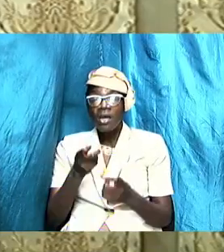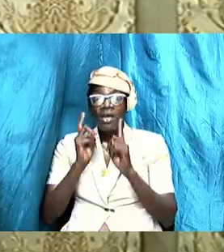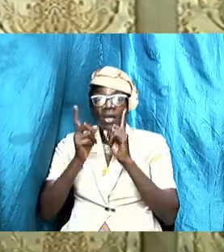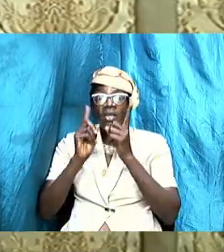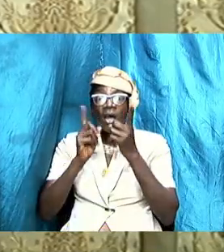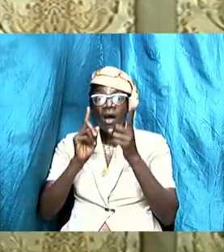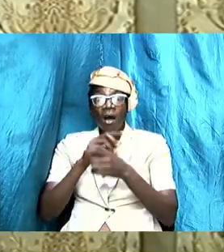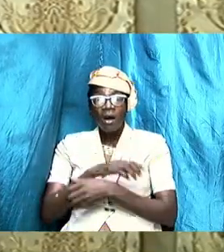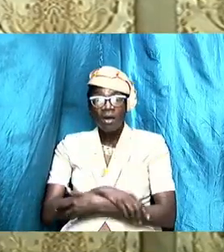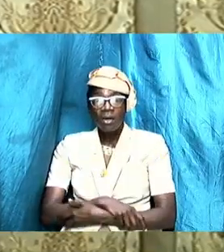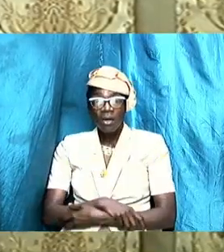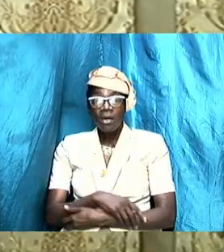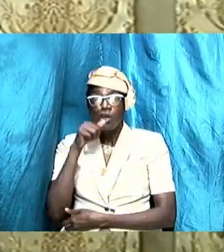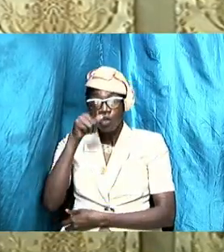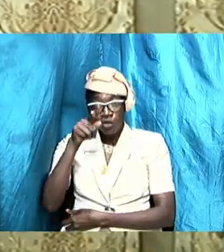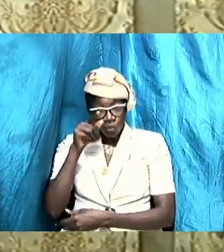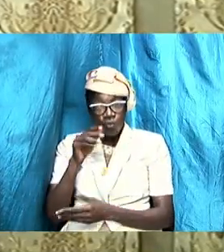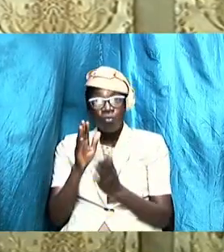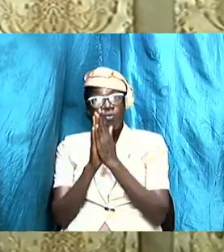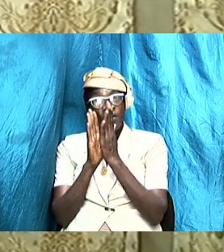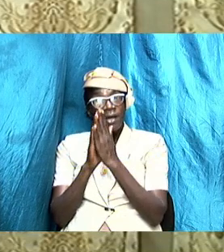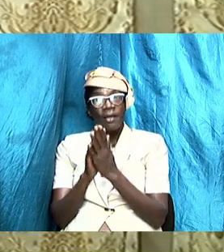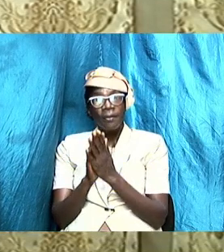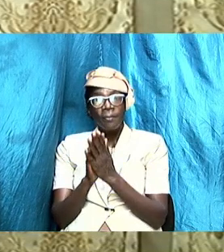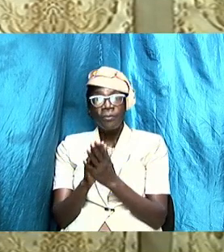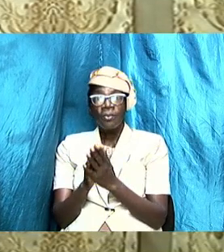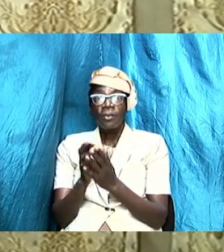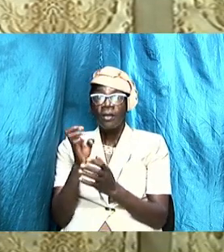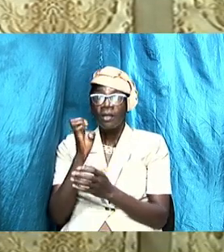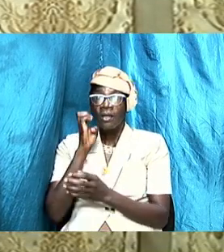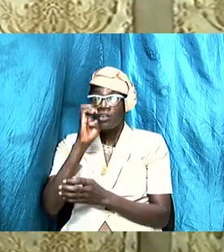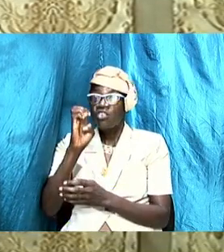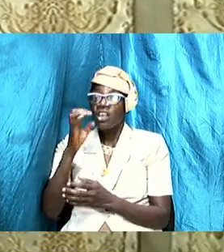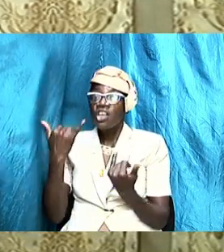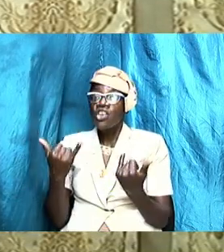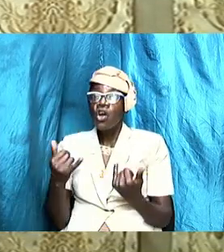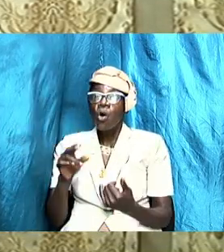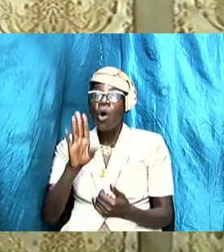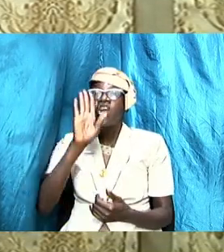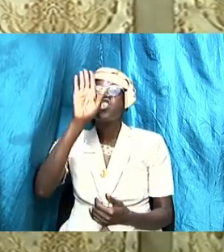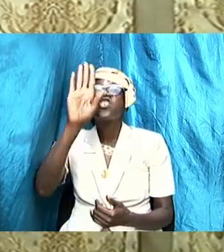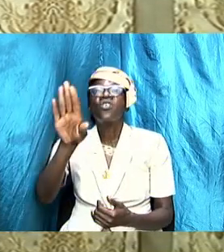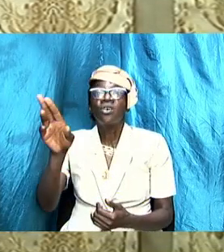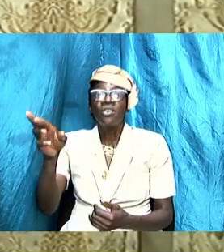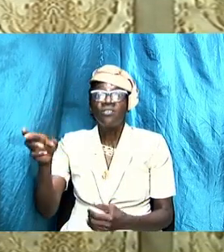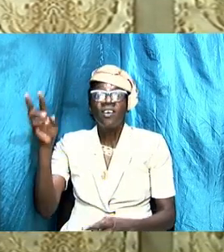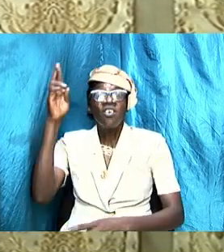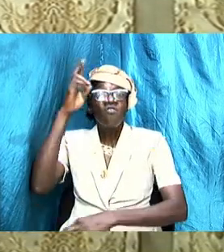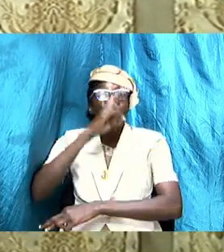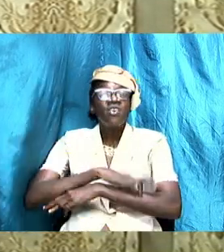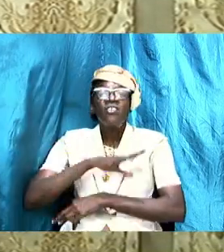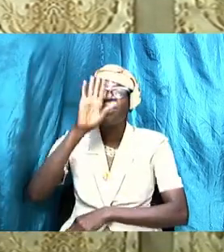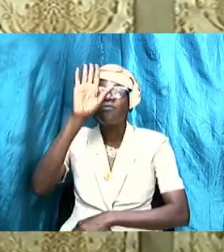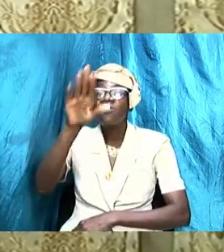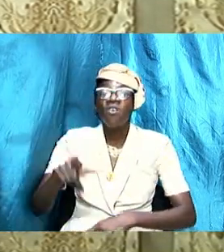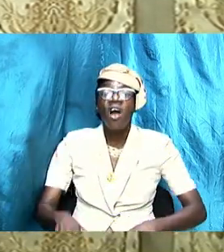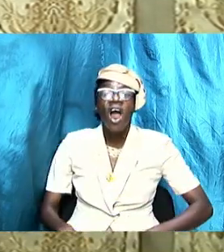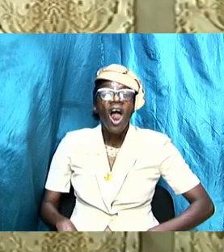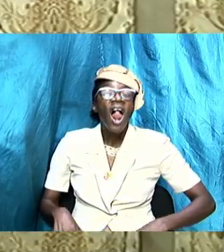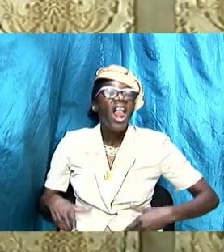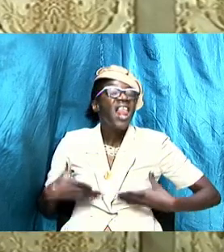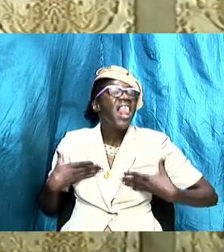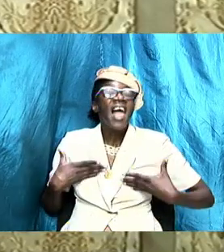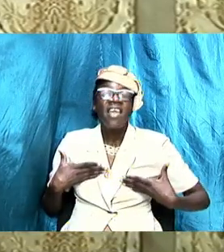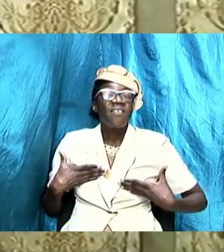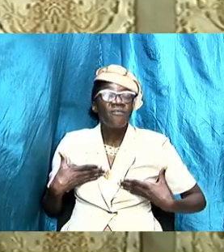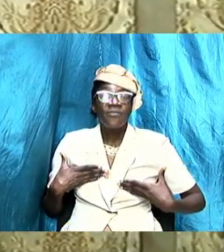you prayed she's now yours for the rest of your life and you are going